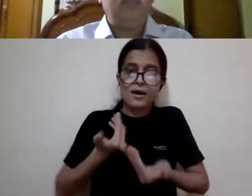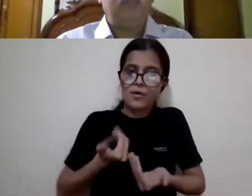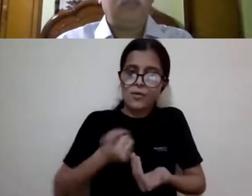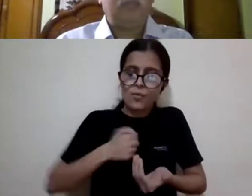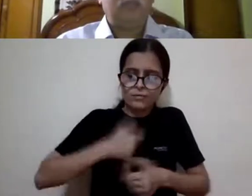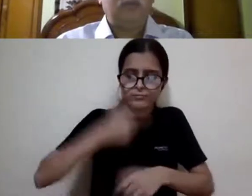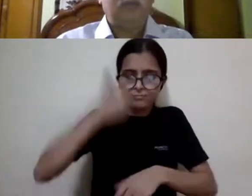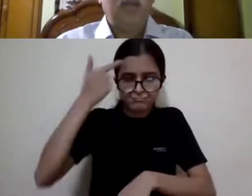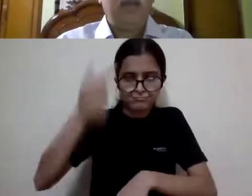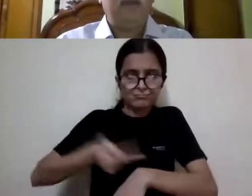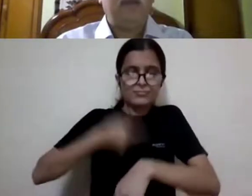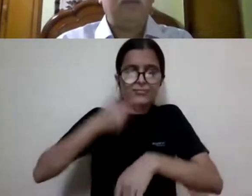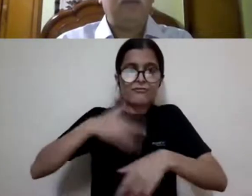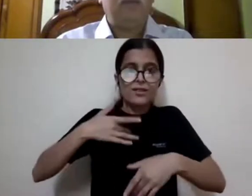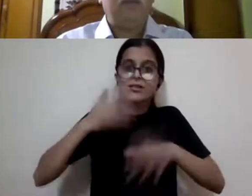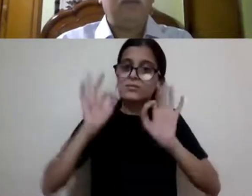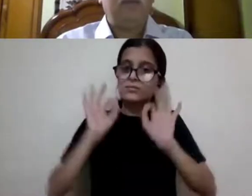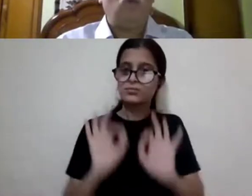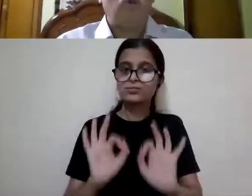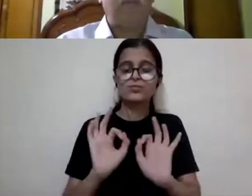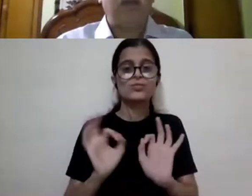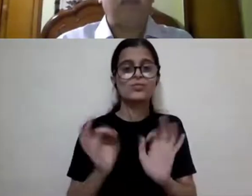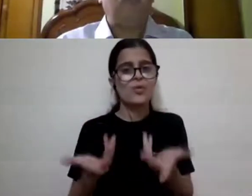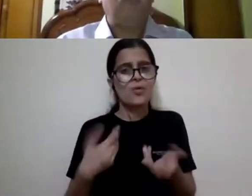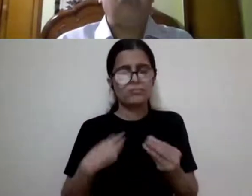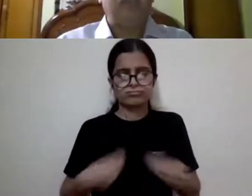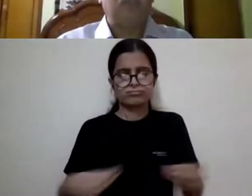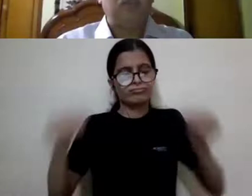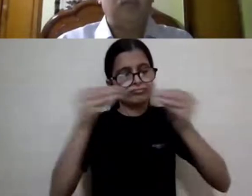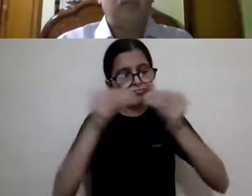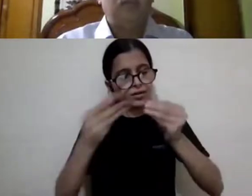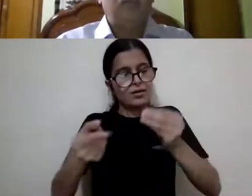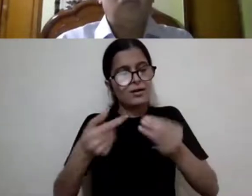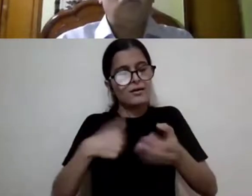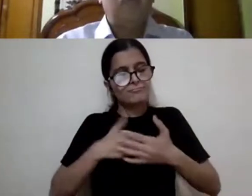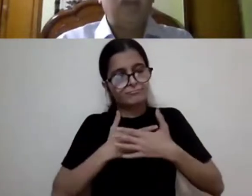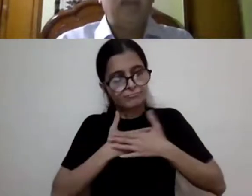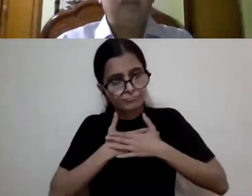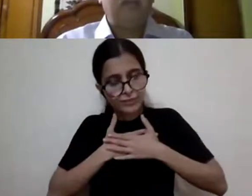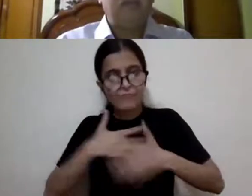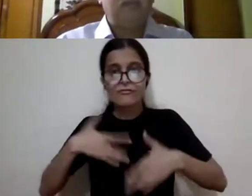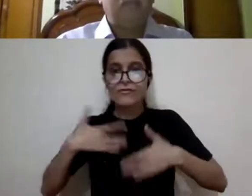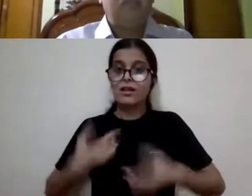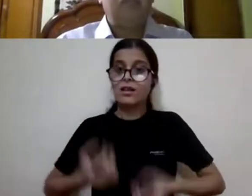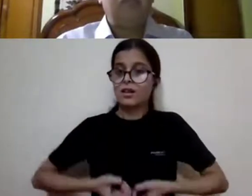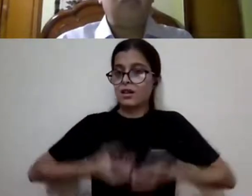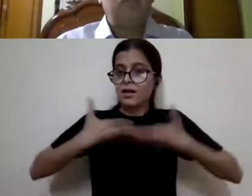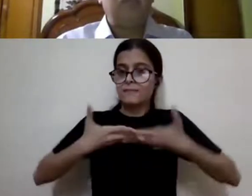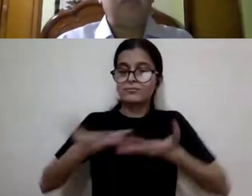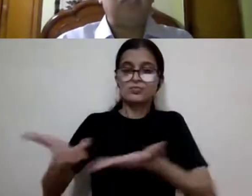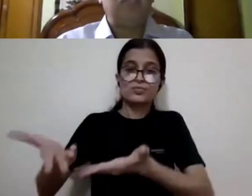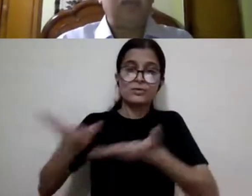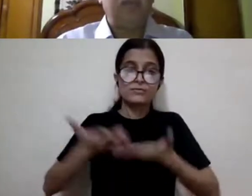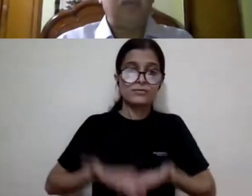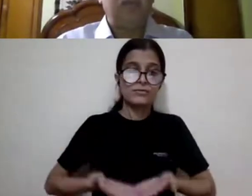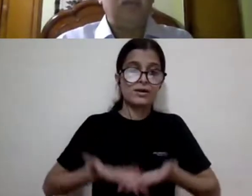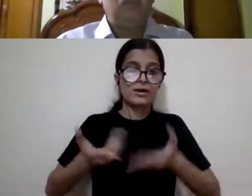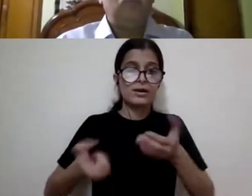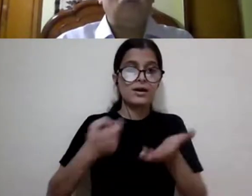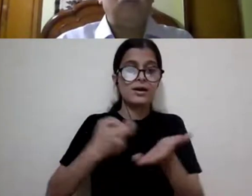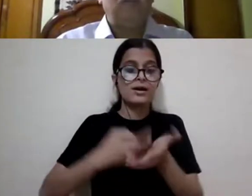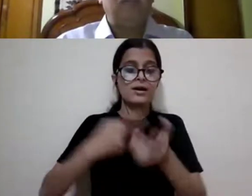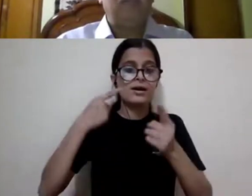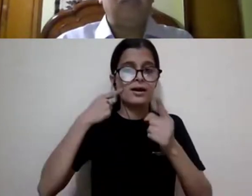privilege and should I say more a matter of pleasure to invite Mr. Ritwik Bhattacharya